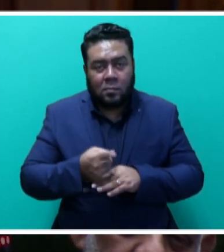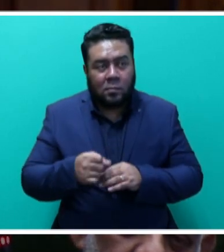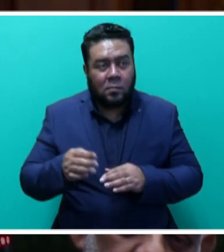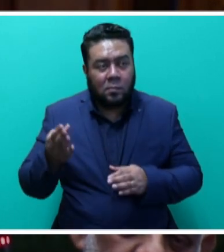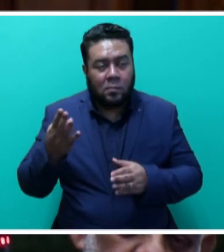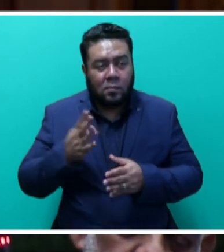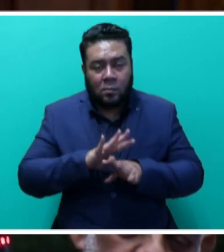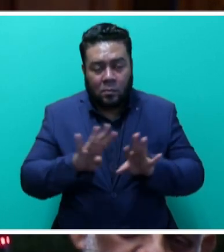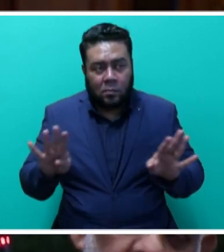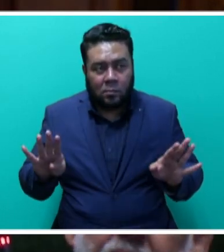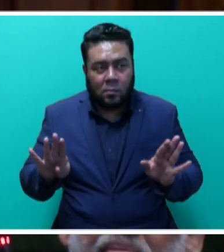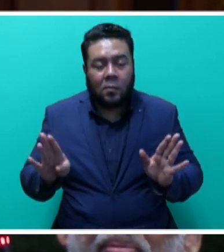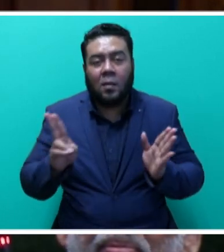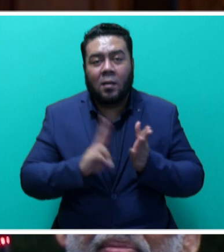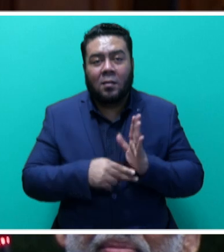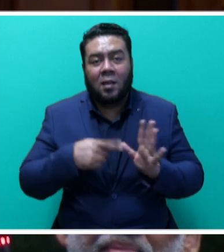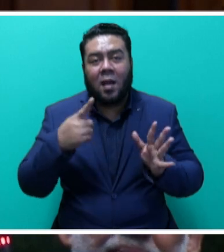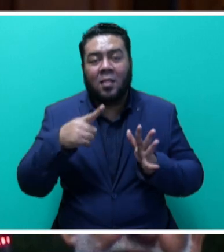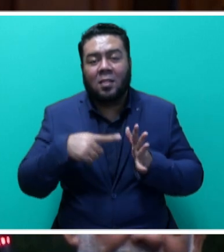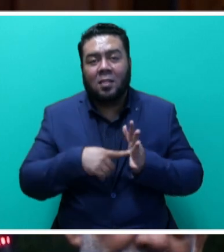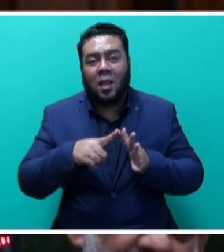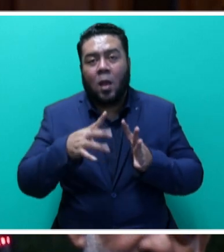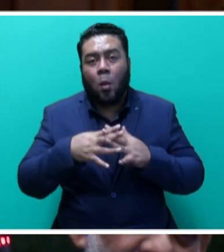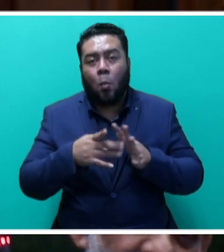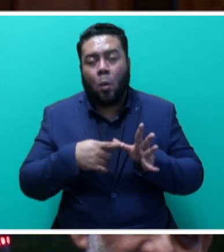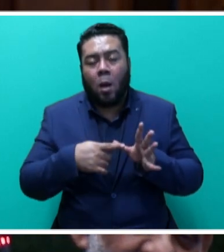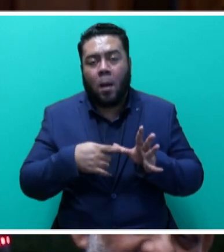situated in the Teo Bay Peninsula.